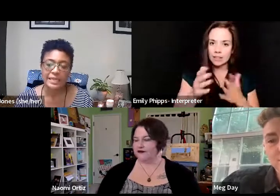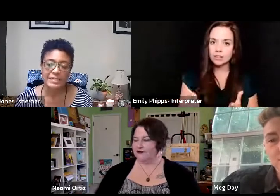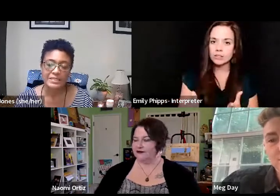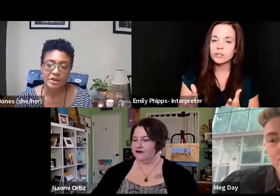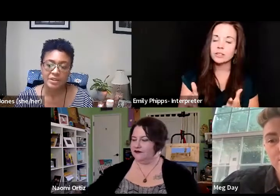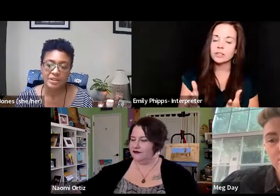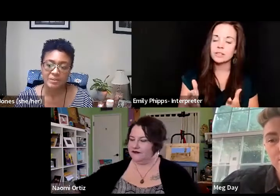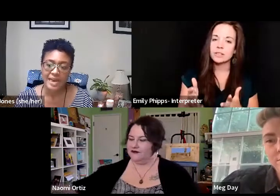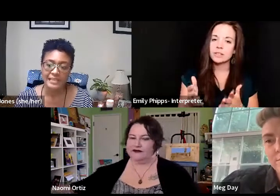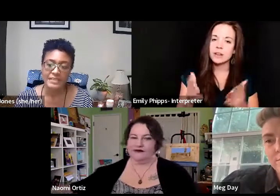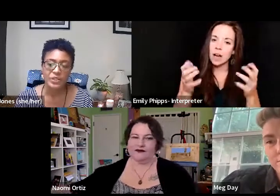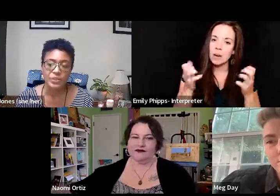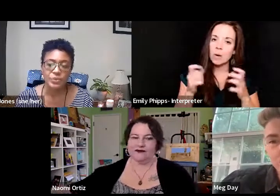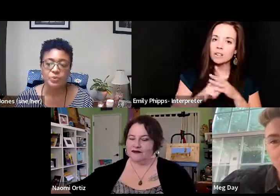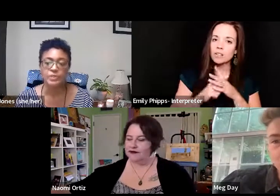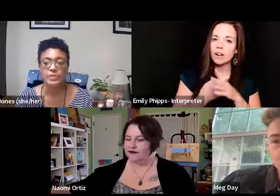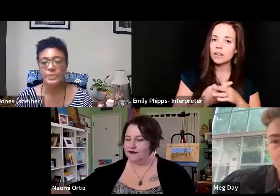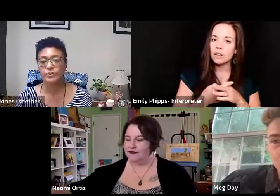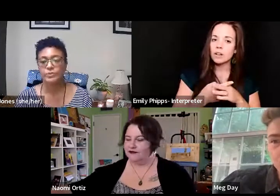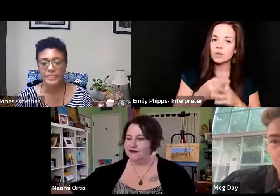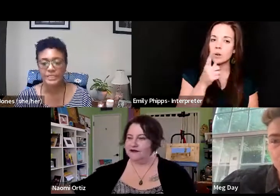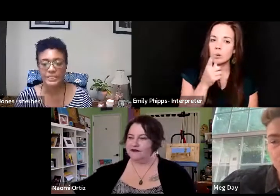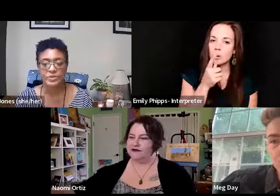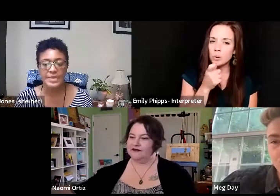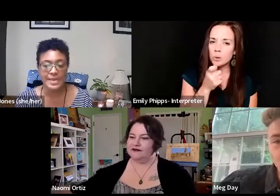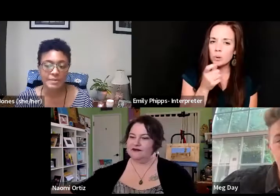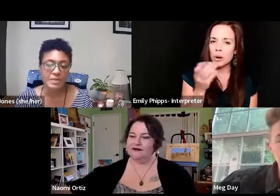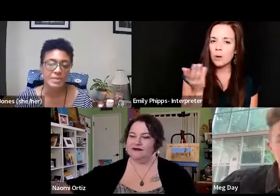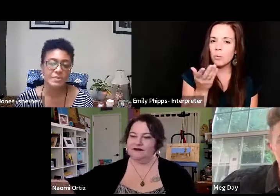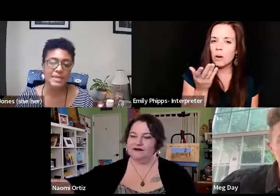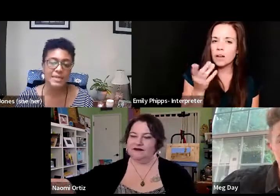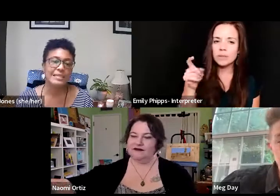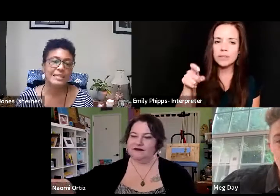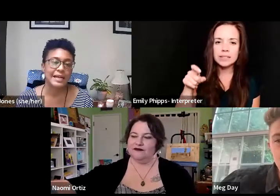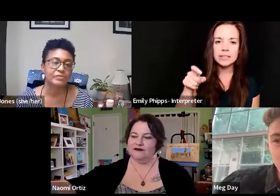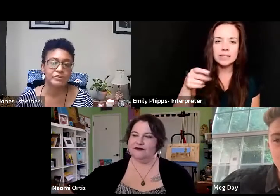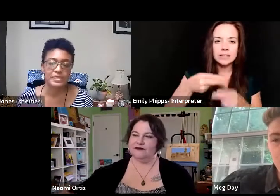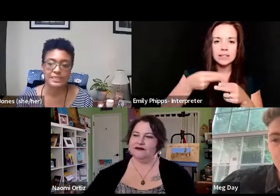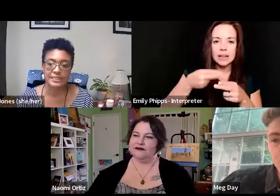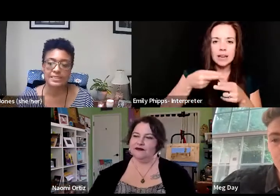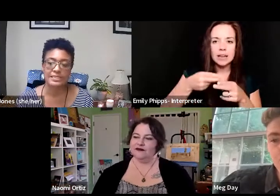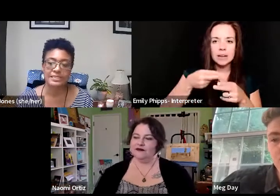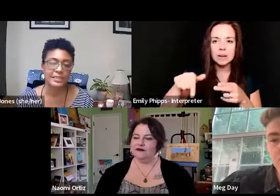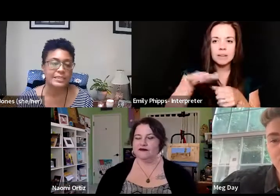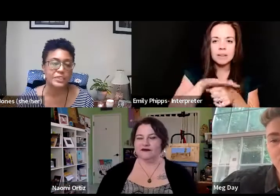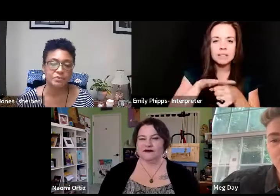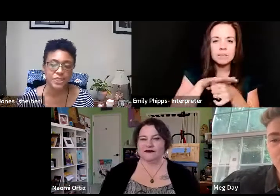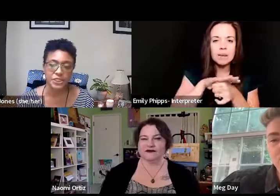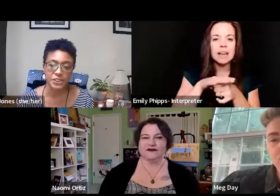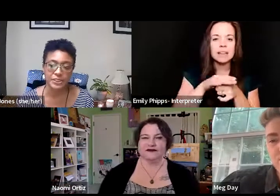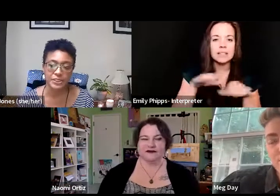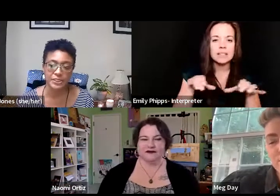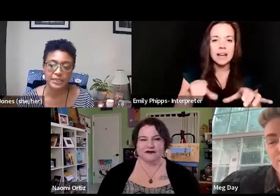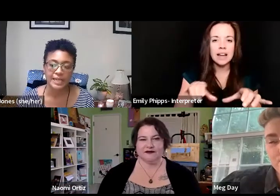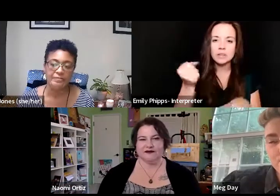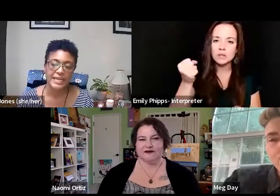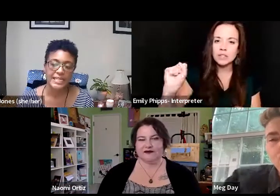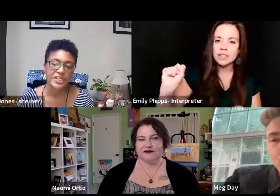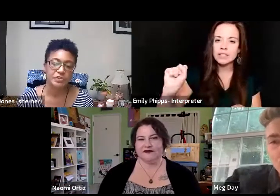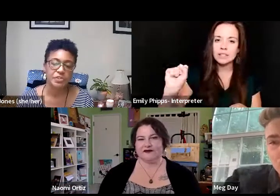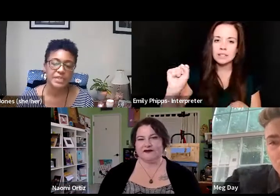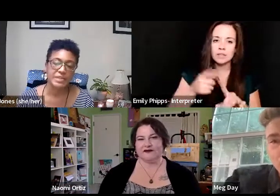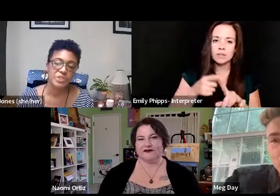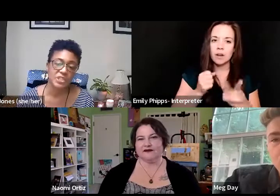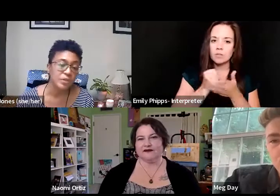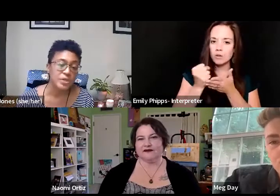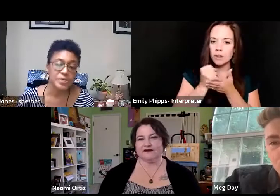I'd like to start us off by asking who or what we need to name in this space as an act of resistance against erasure. I invite